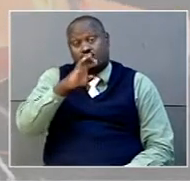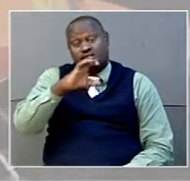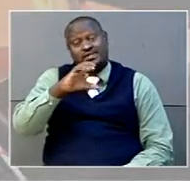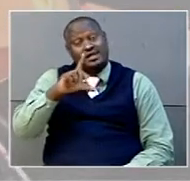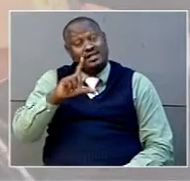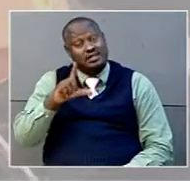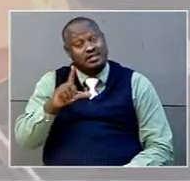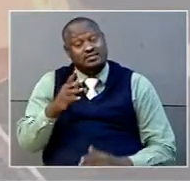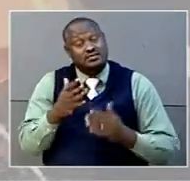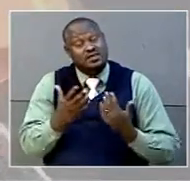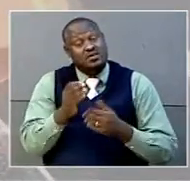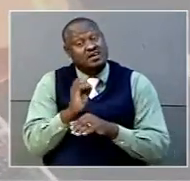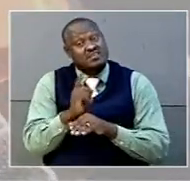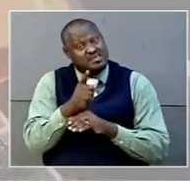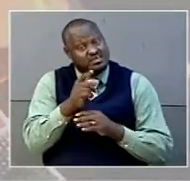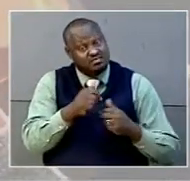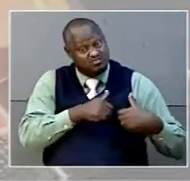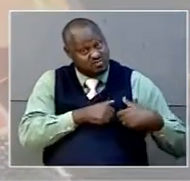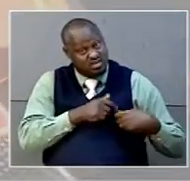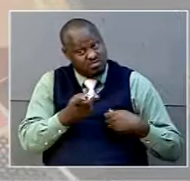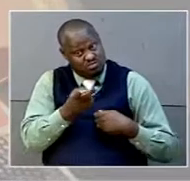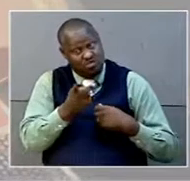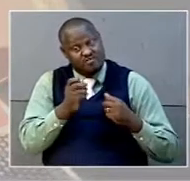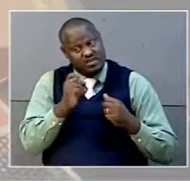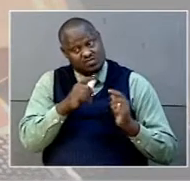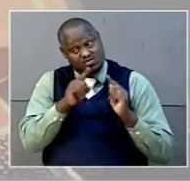testing and counselling and screening of newborn babies.